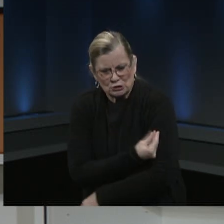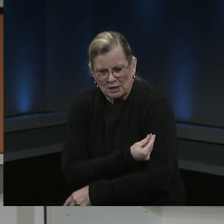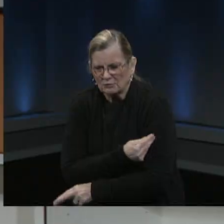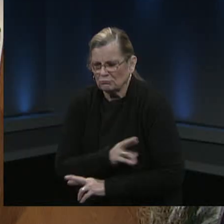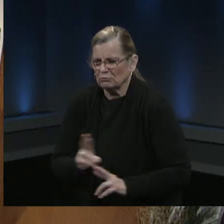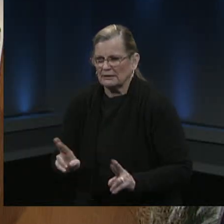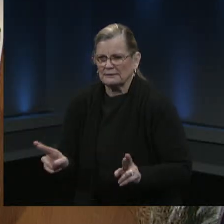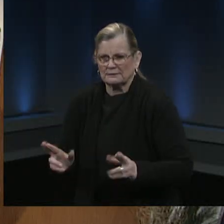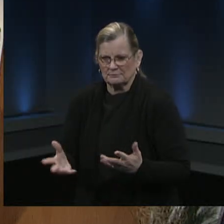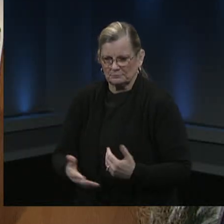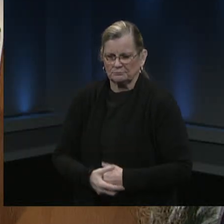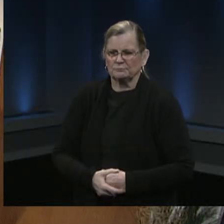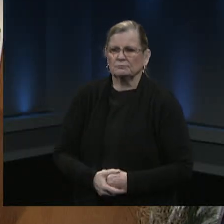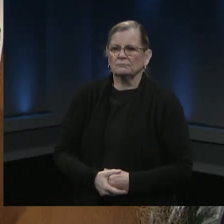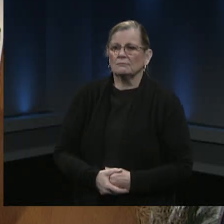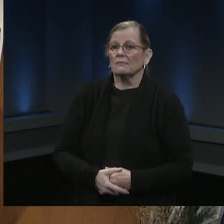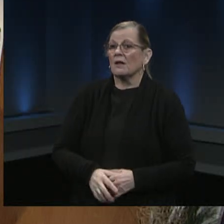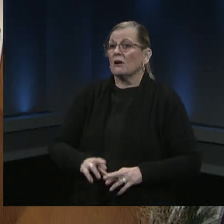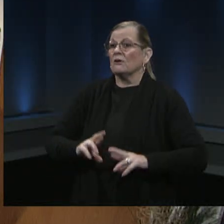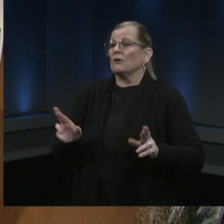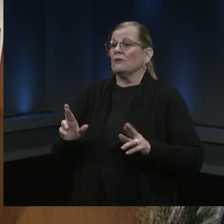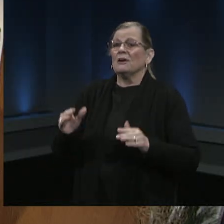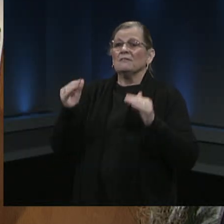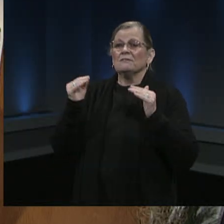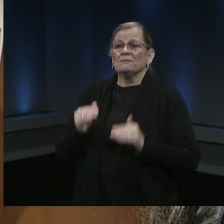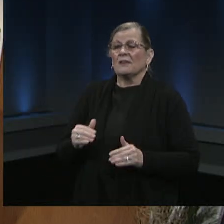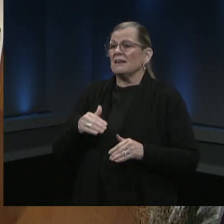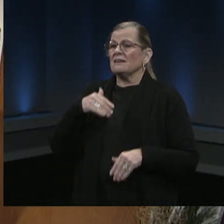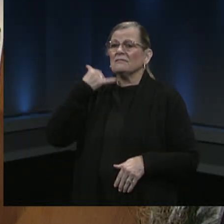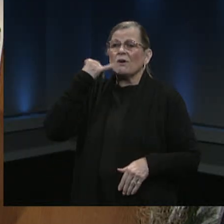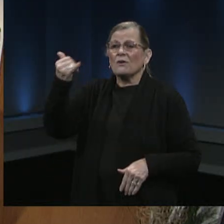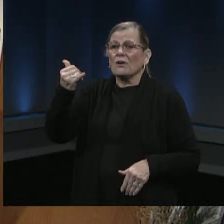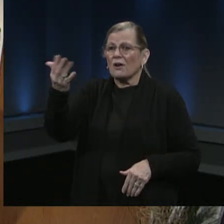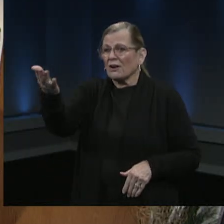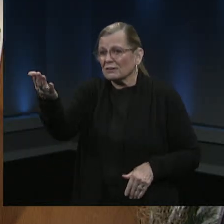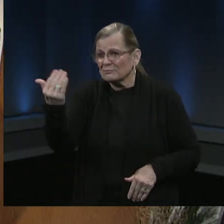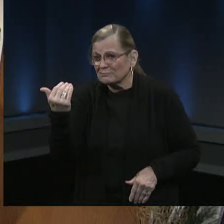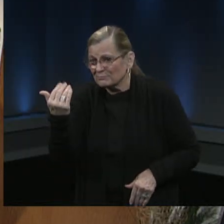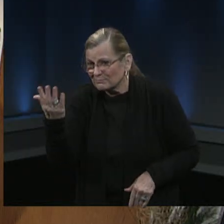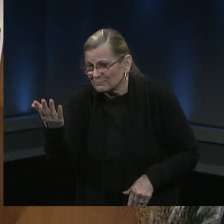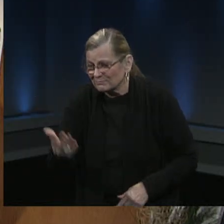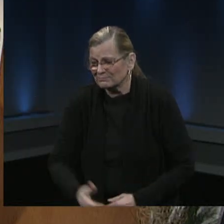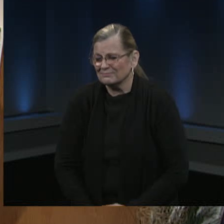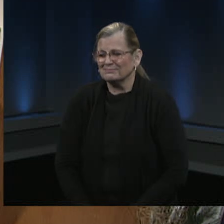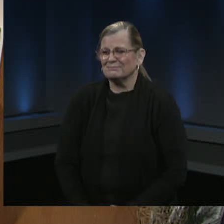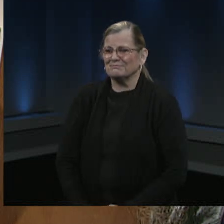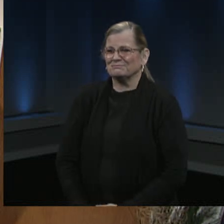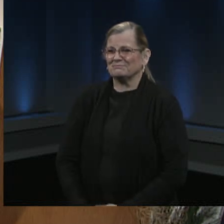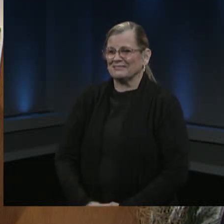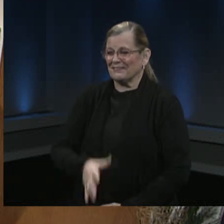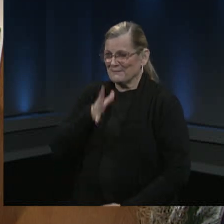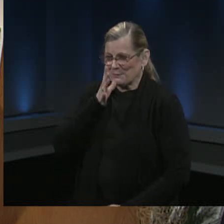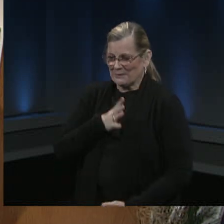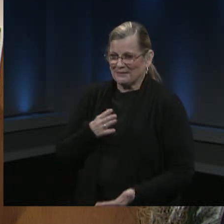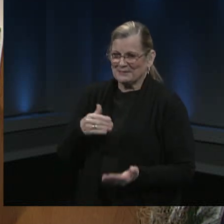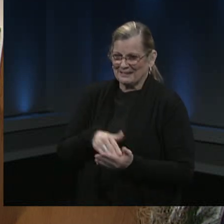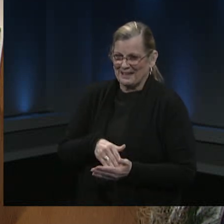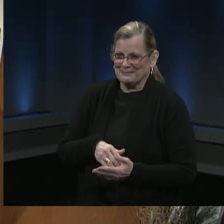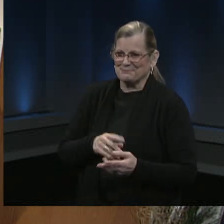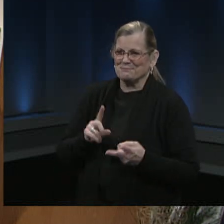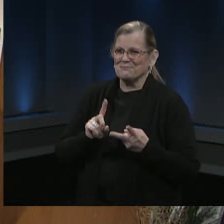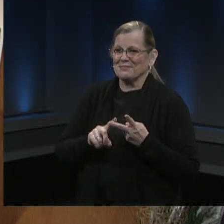Caller, welcome to the vaccine and vaccination town hall. Hey, thank you for taking my question.